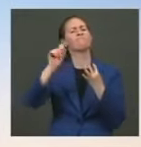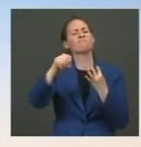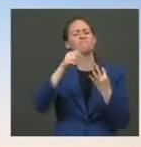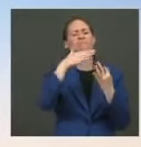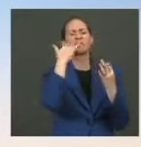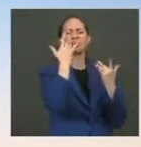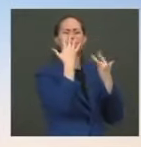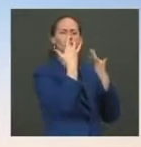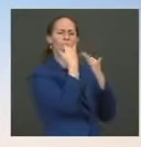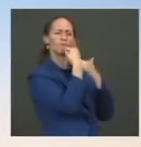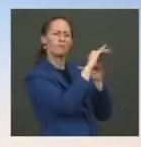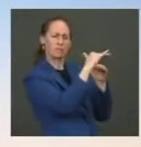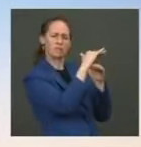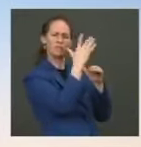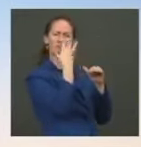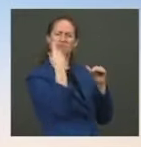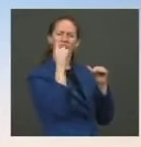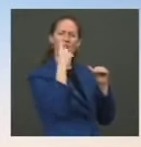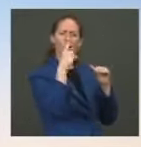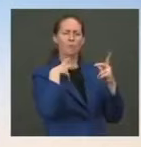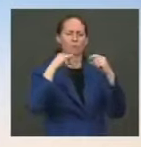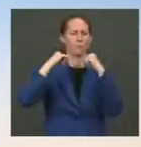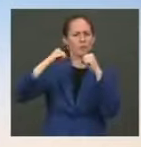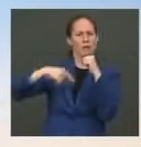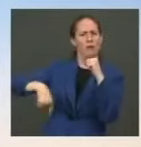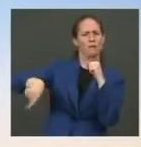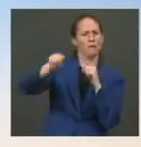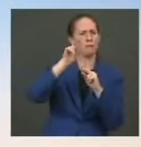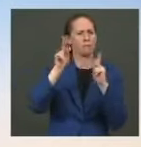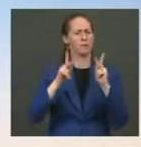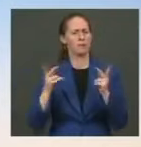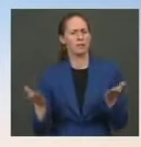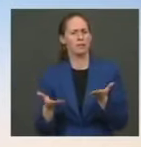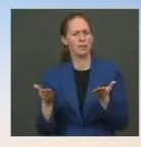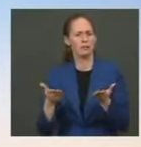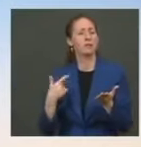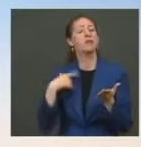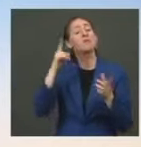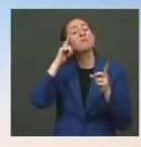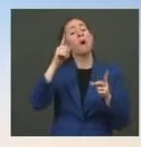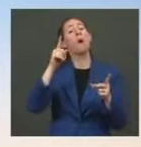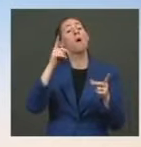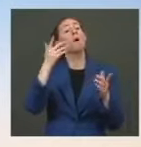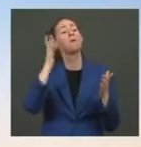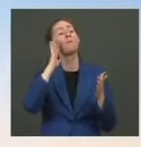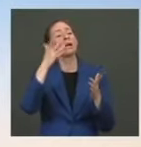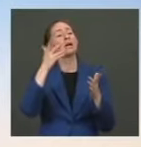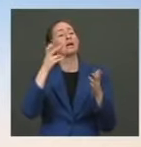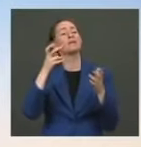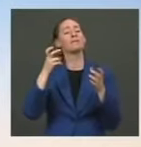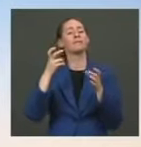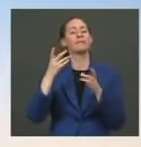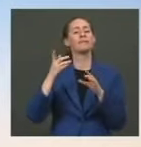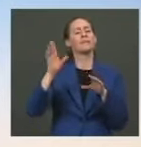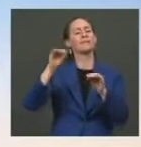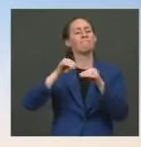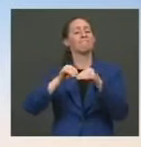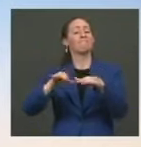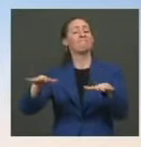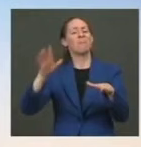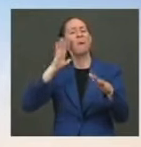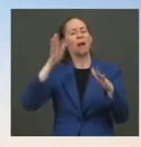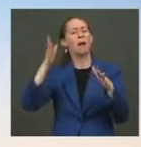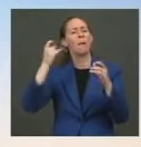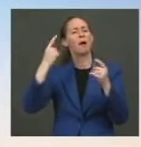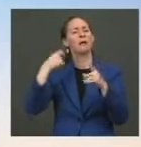expectation is it will slow, not prevent, the movement of this new variant, that will give us time to get more people vaccinated,